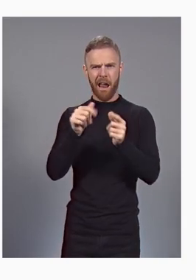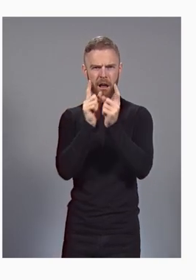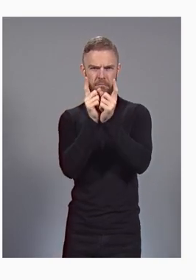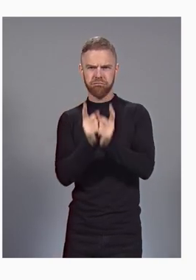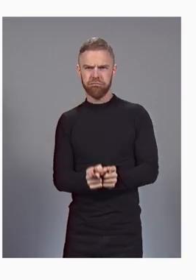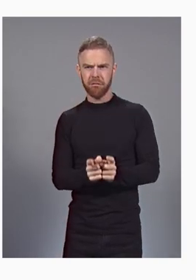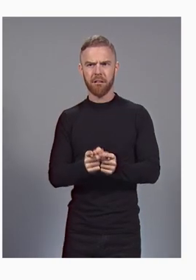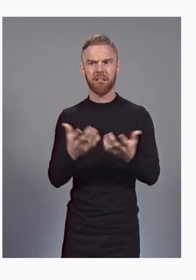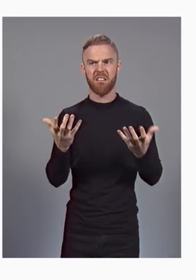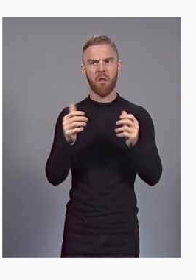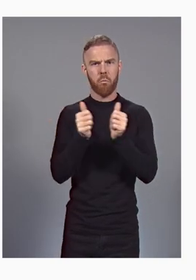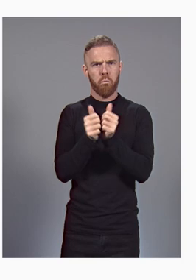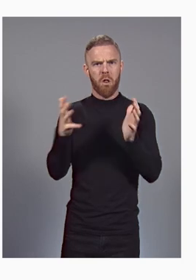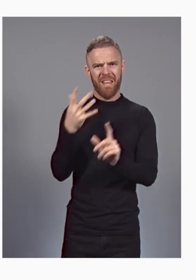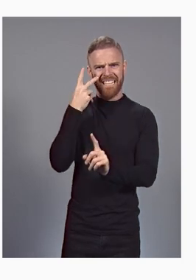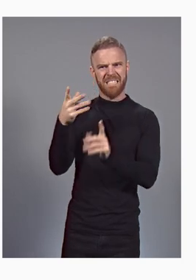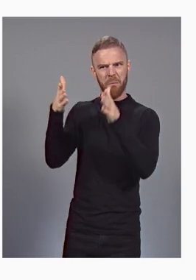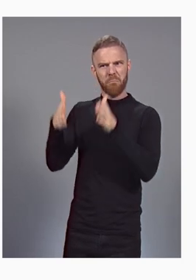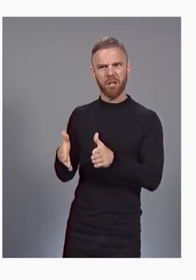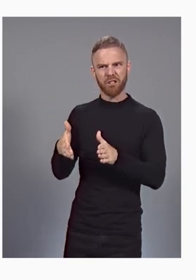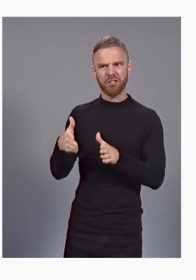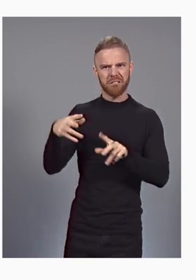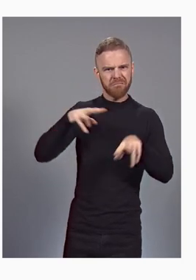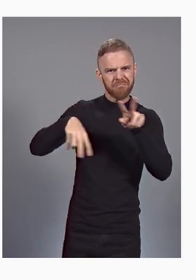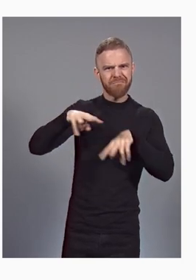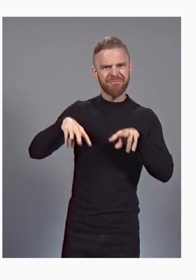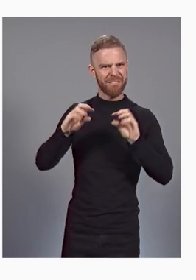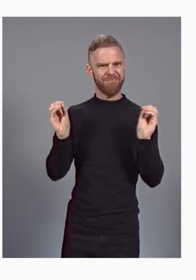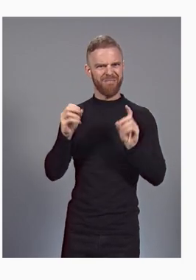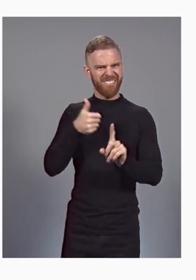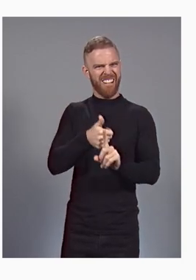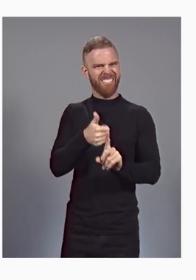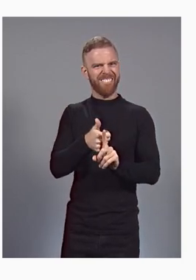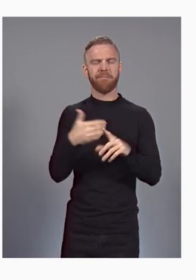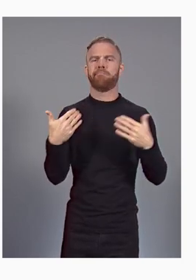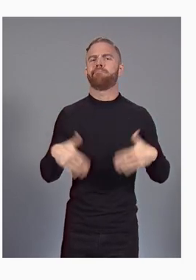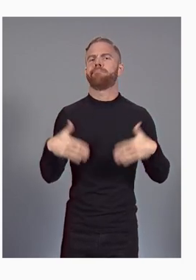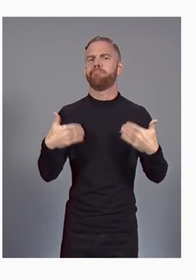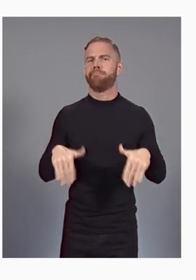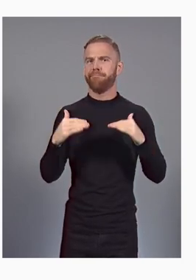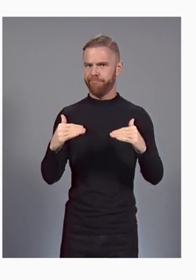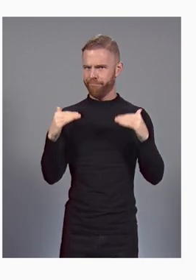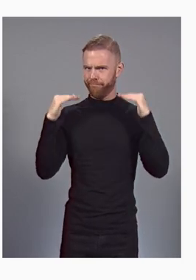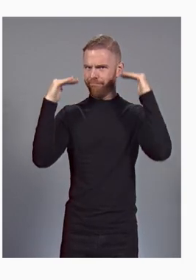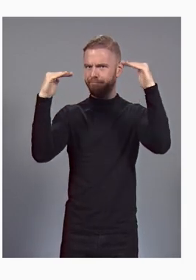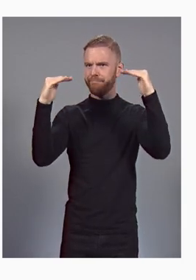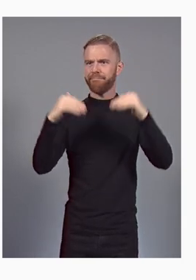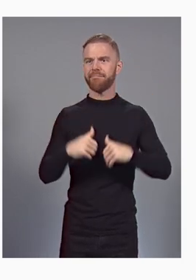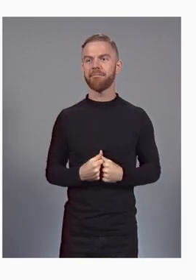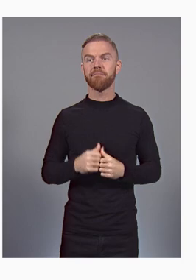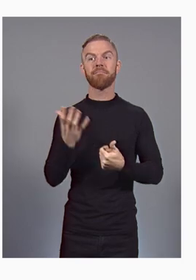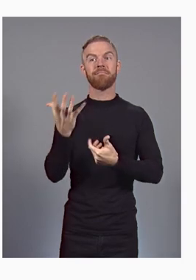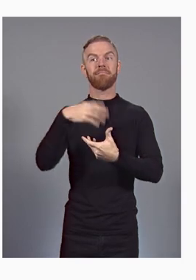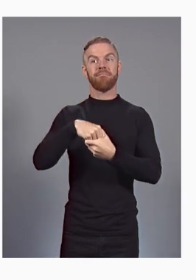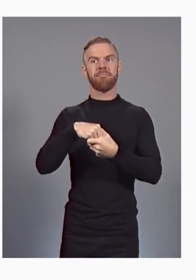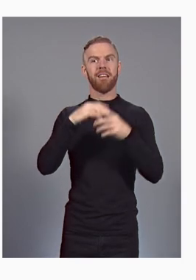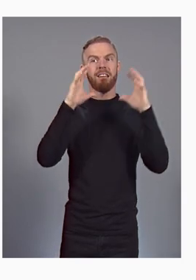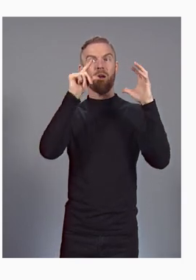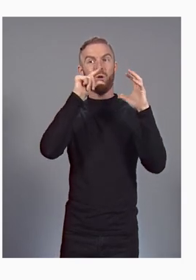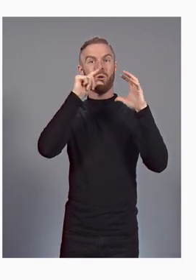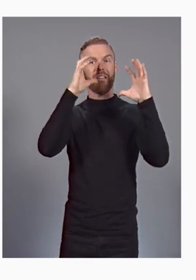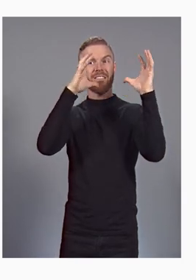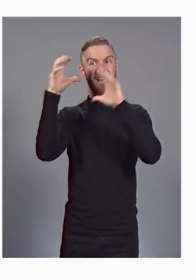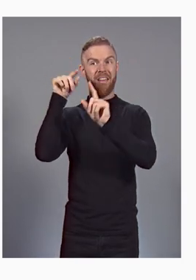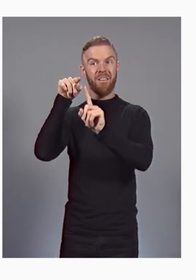direct translation. Advances like these, along with Google Cloud AutoML and the help of local